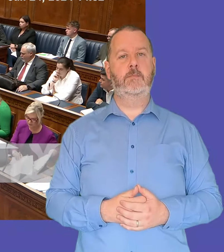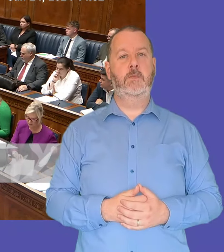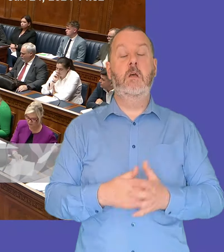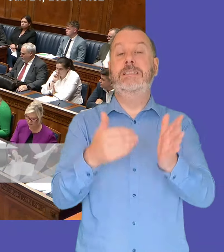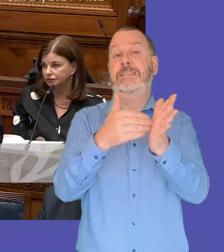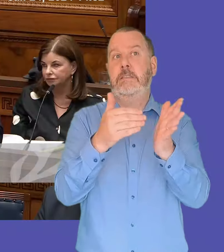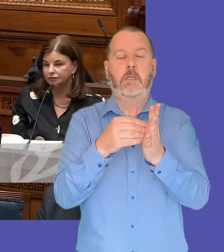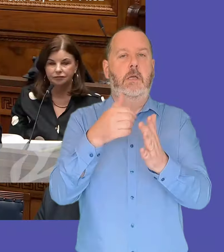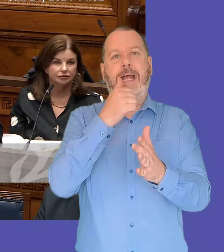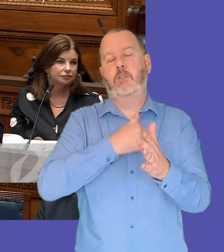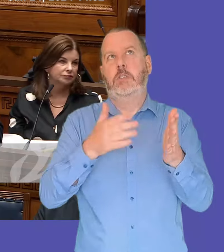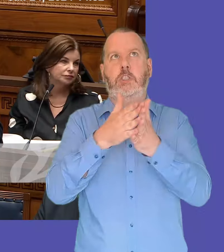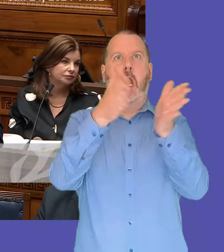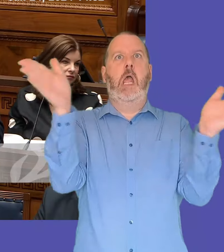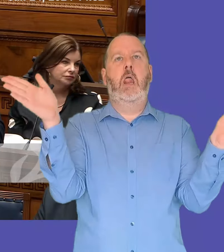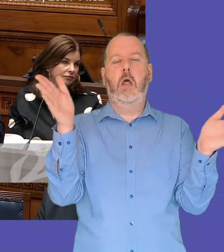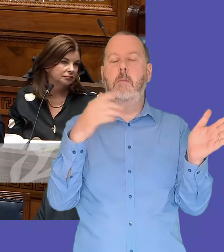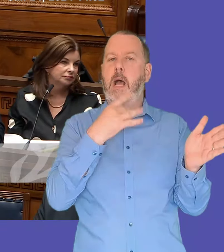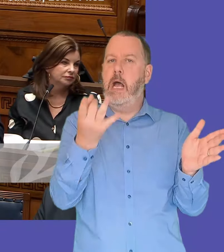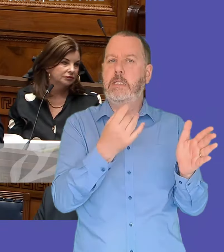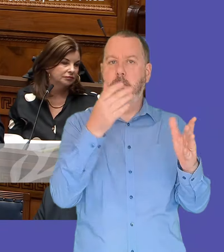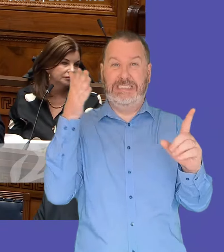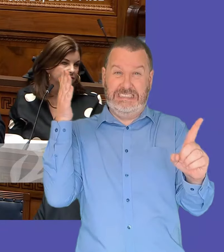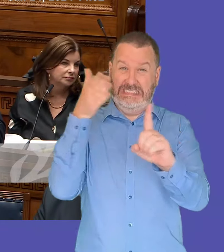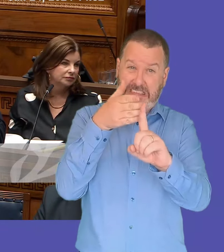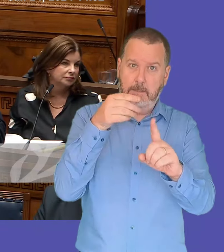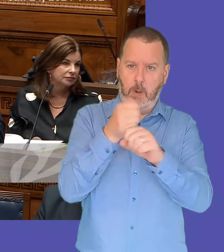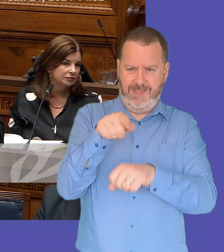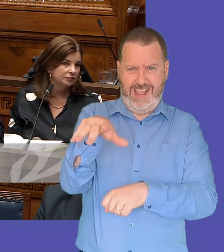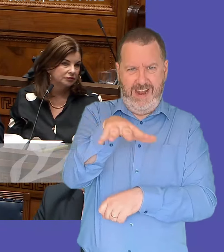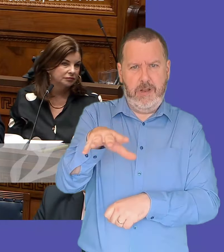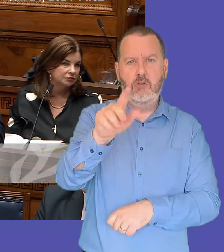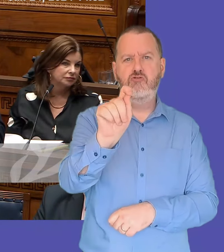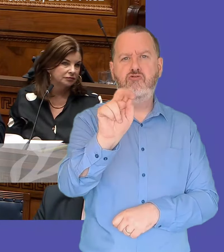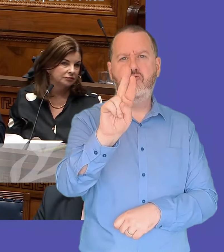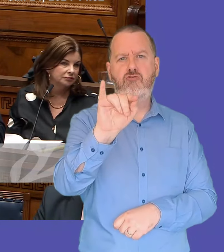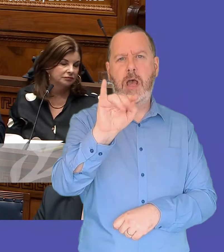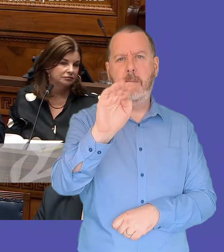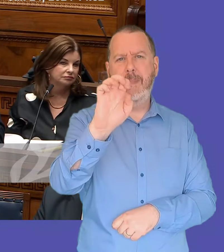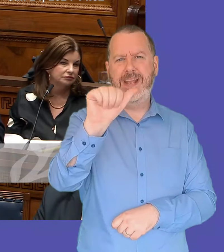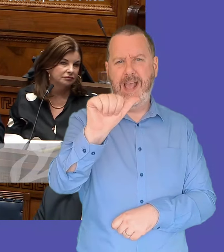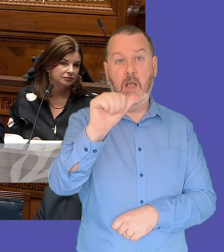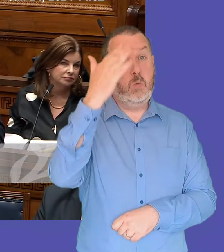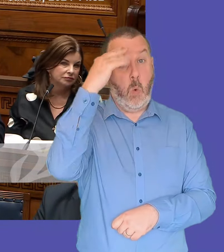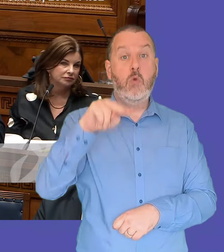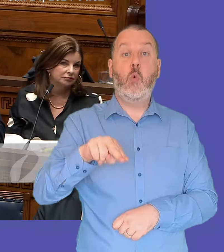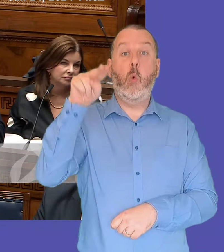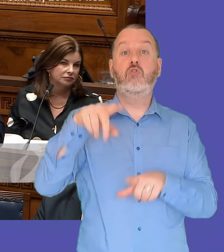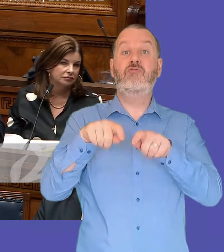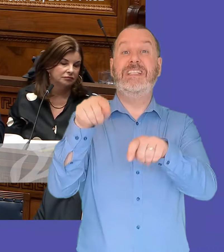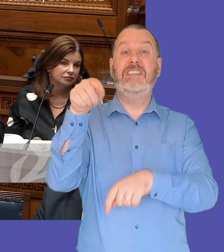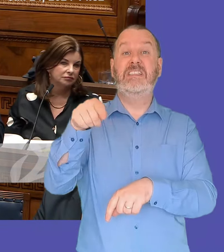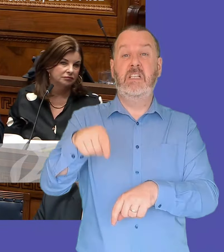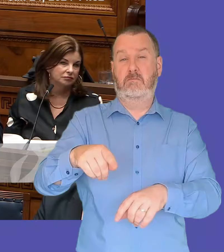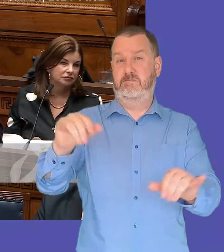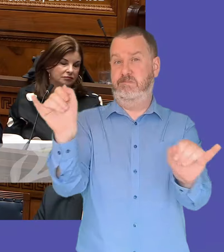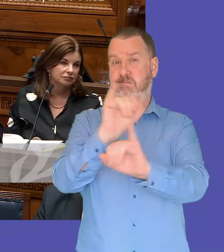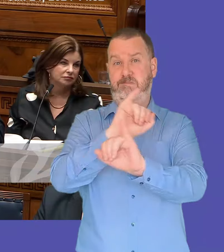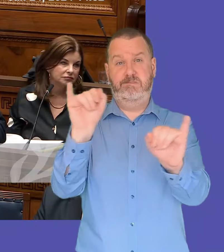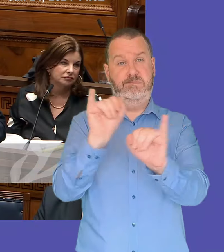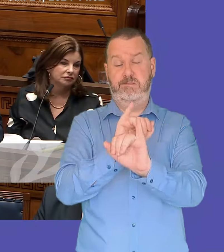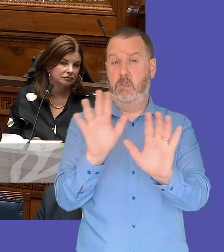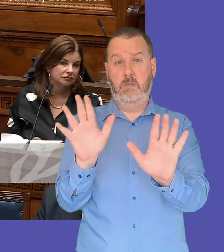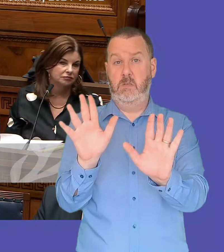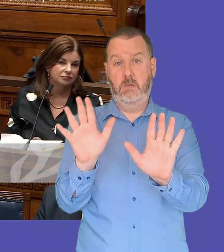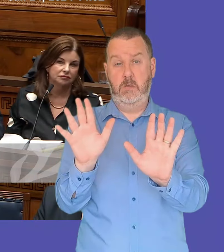answers but i was asking specifically about tribeca north street is a disaster and both of our